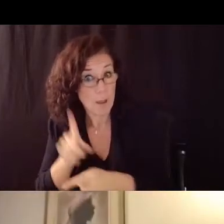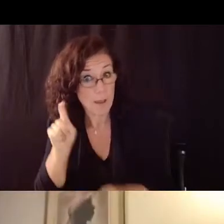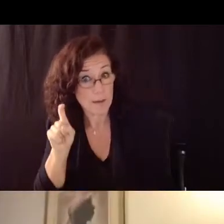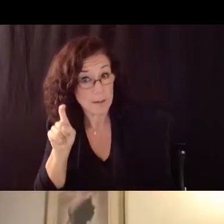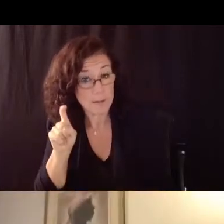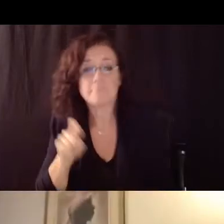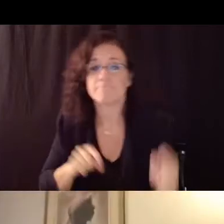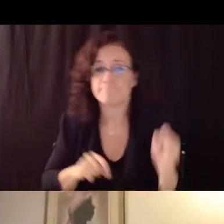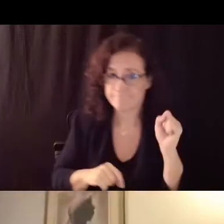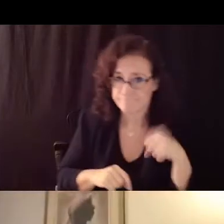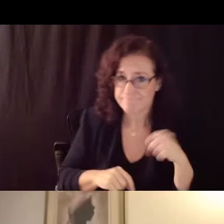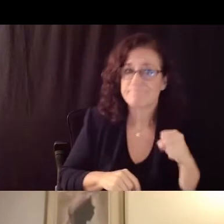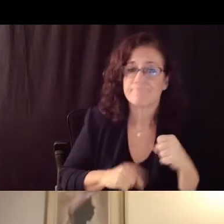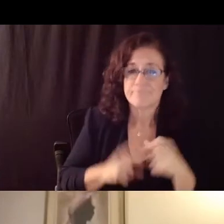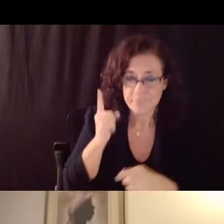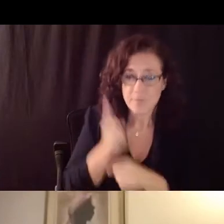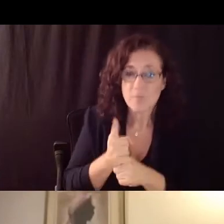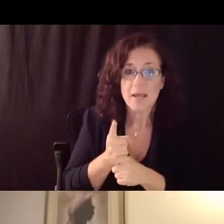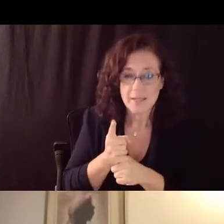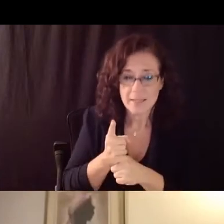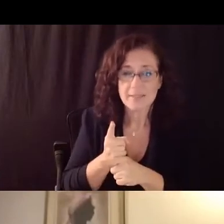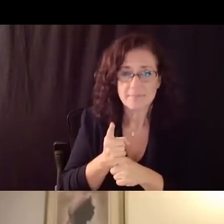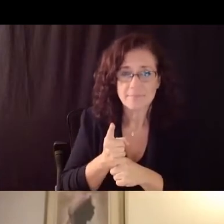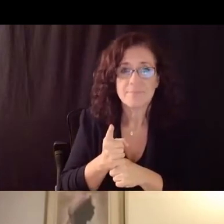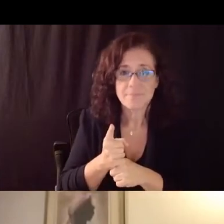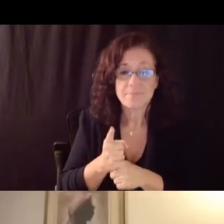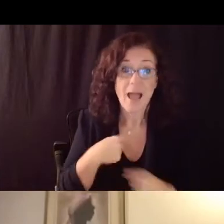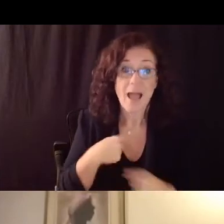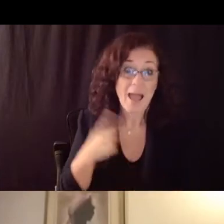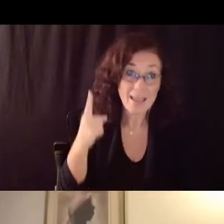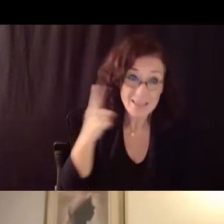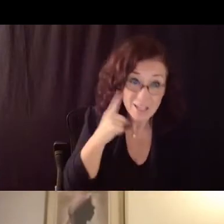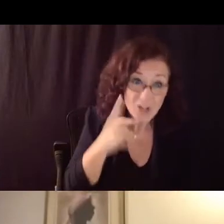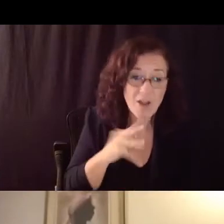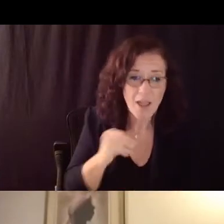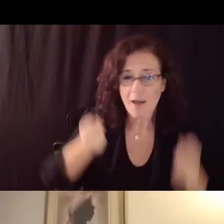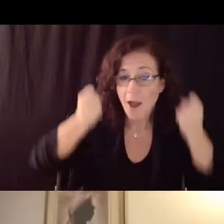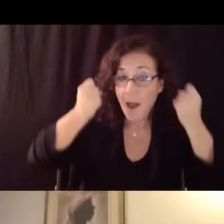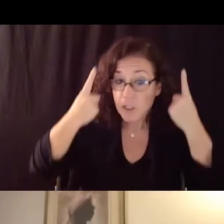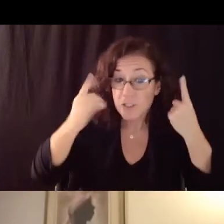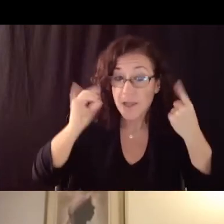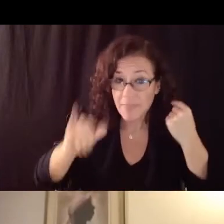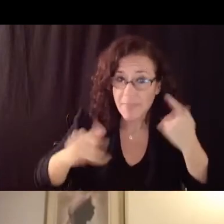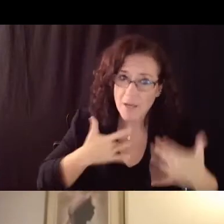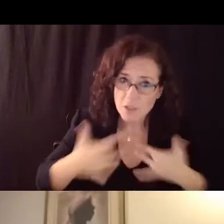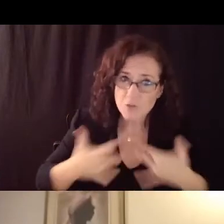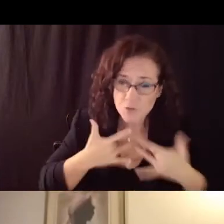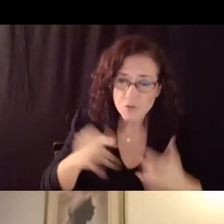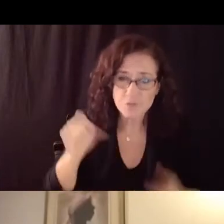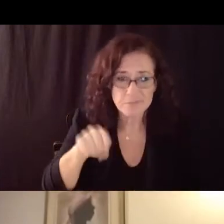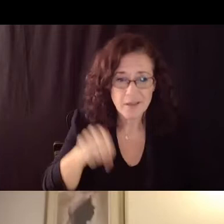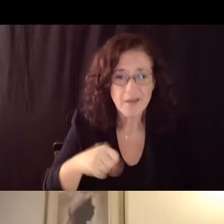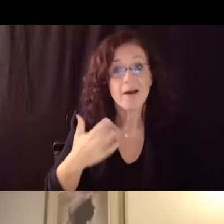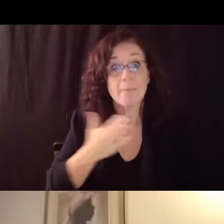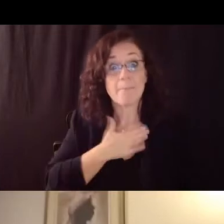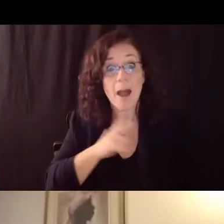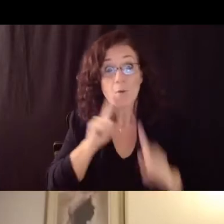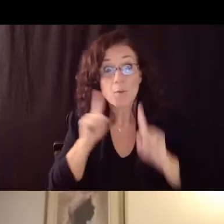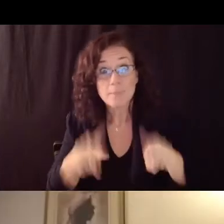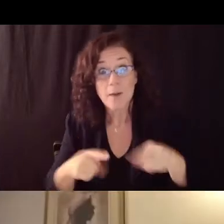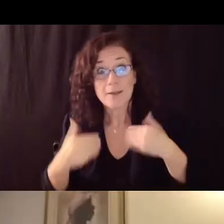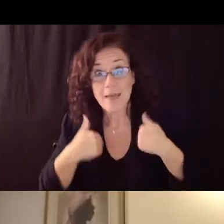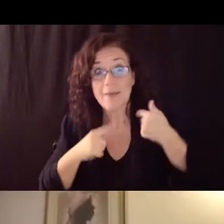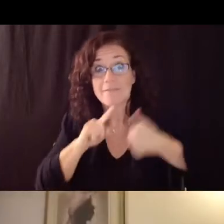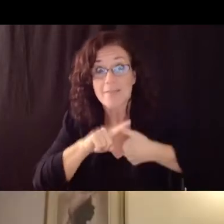so i think we'll offer and i hear and understand that concerning question it's a very layered response um